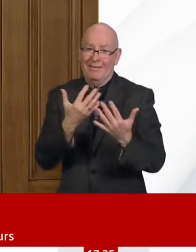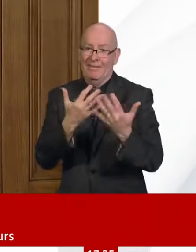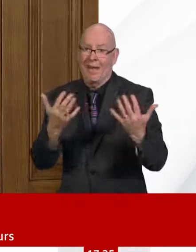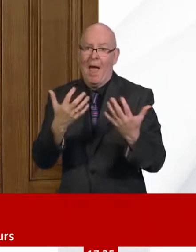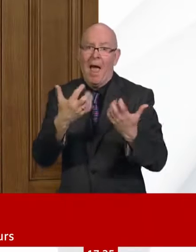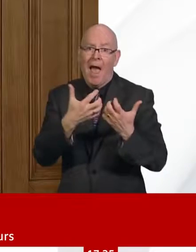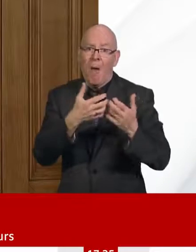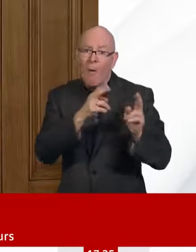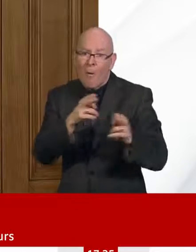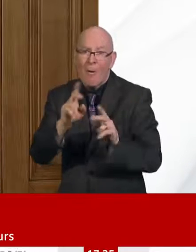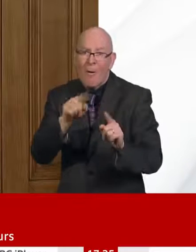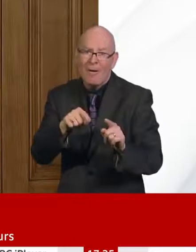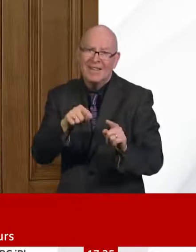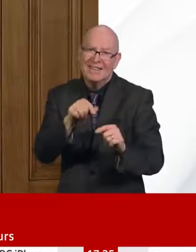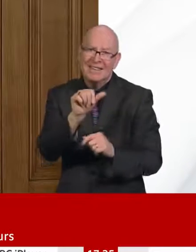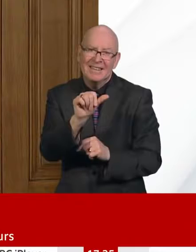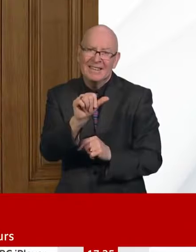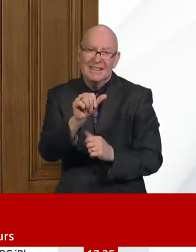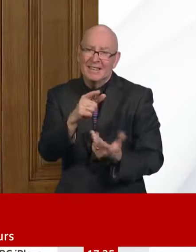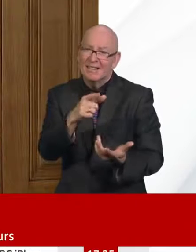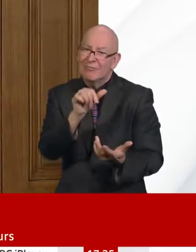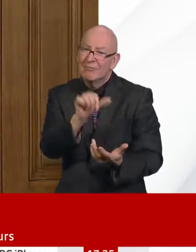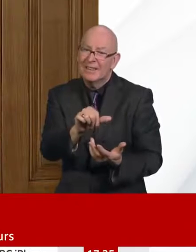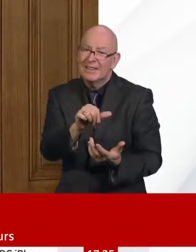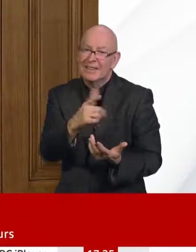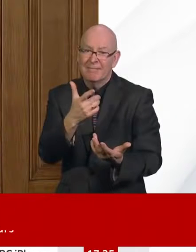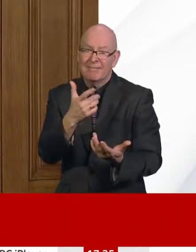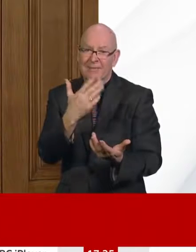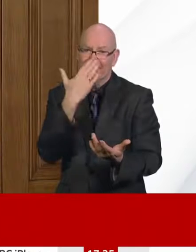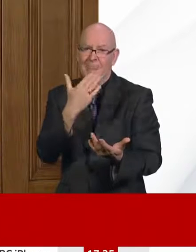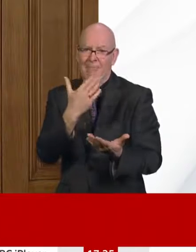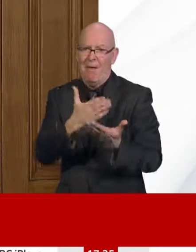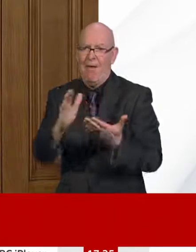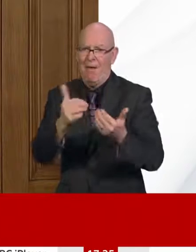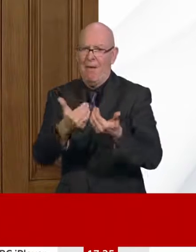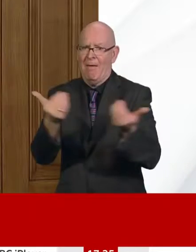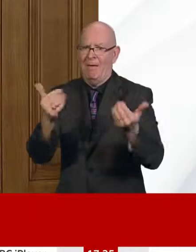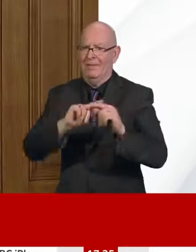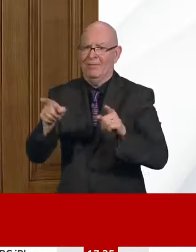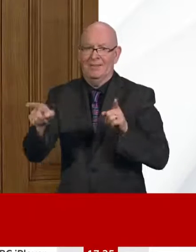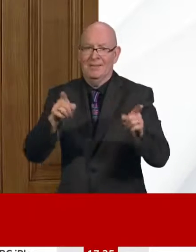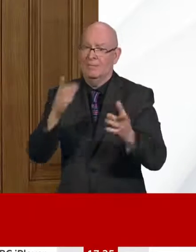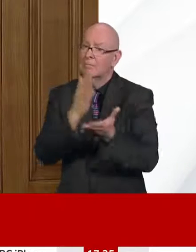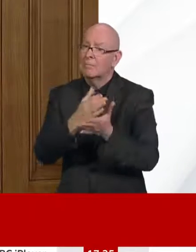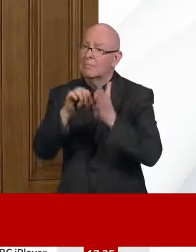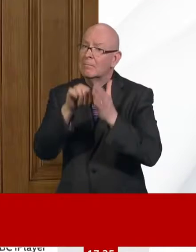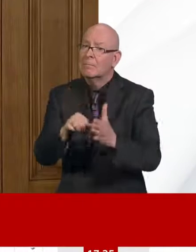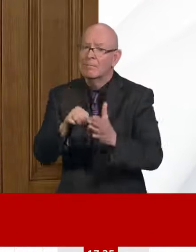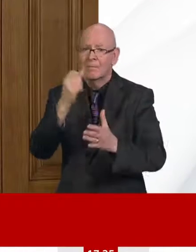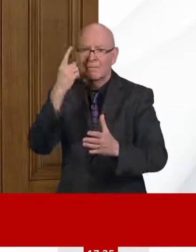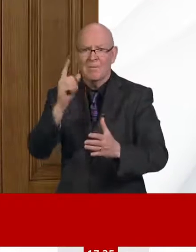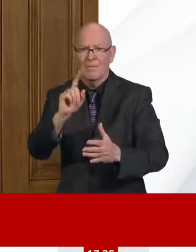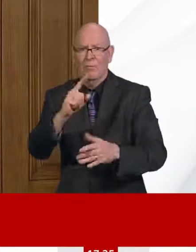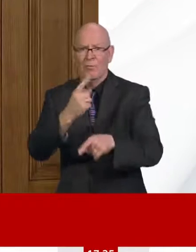neighbours to understand not just what they're measuring, but what they consider best practice to be and how we can learn together about that. In the